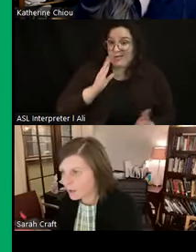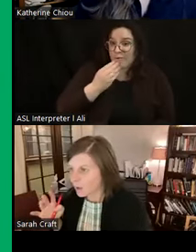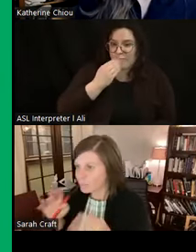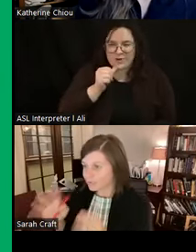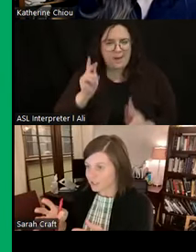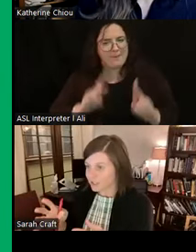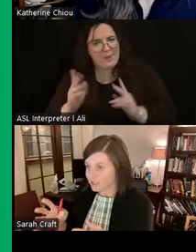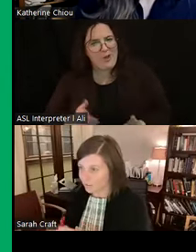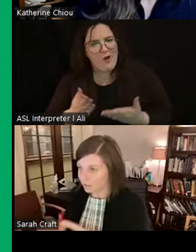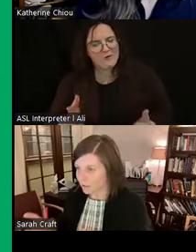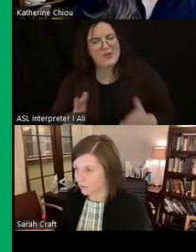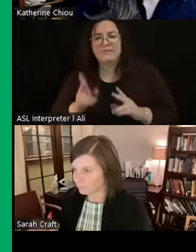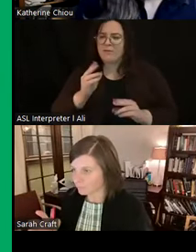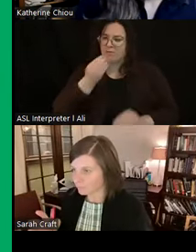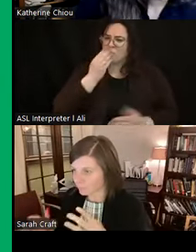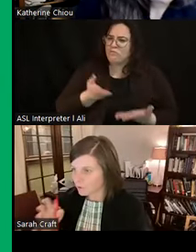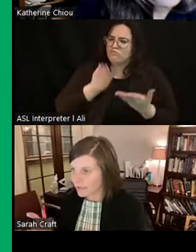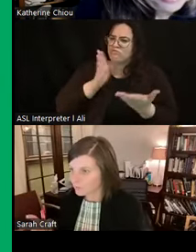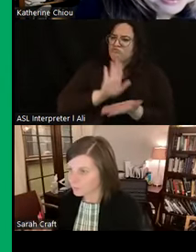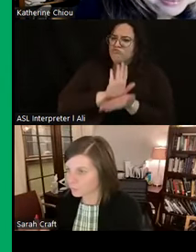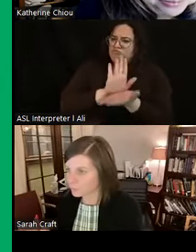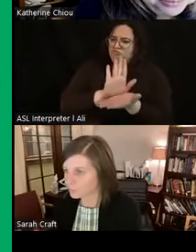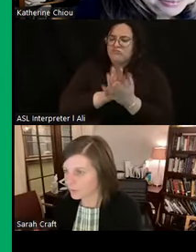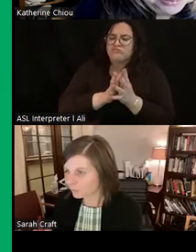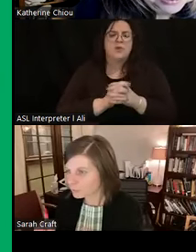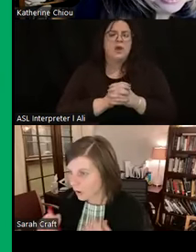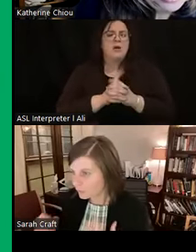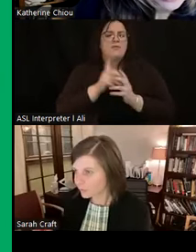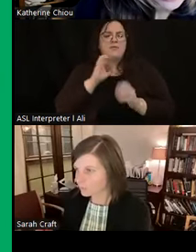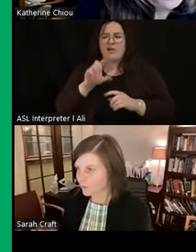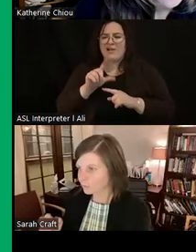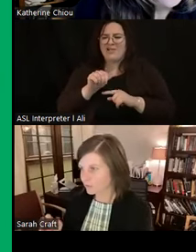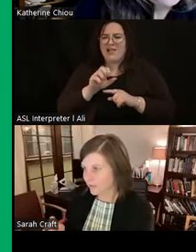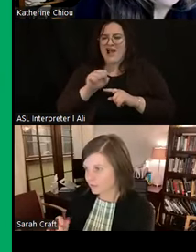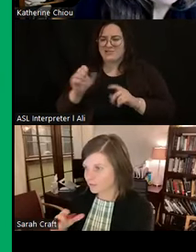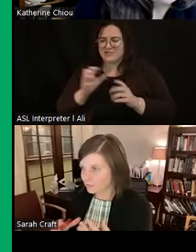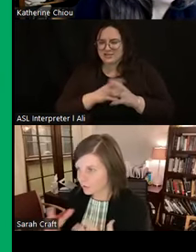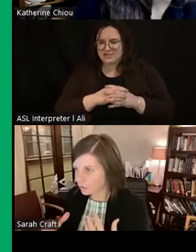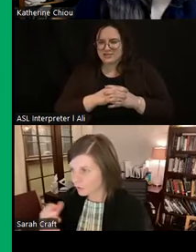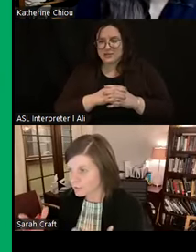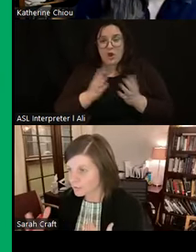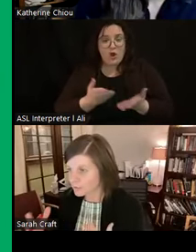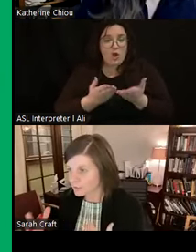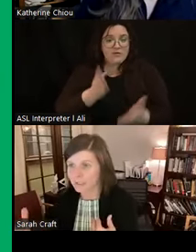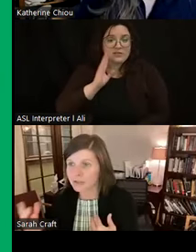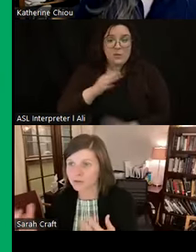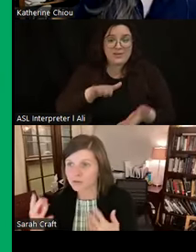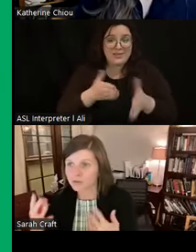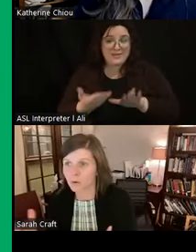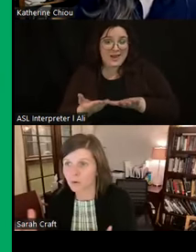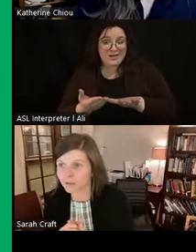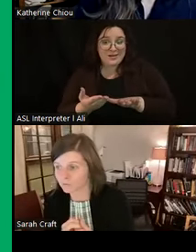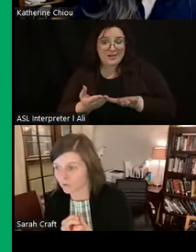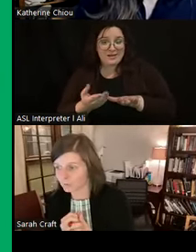people, but thinking about sort of class. There's a question about food offerings for the dead. Do they ever occur inside or beneath